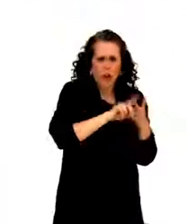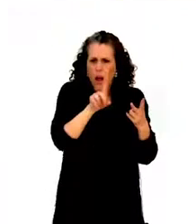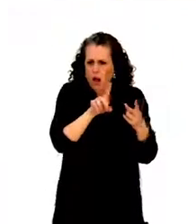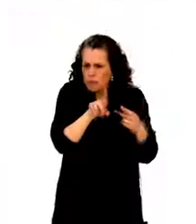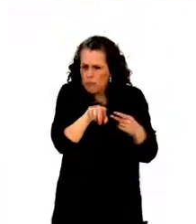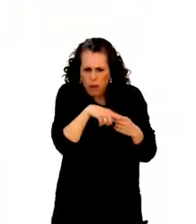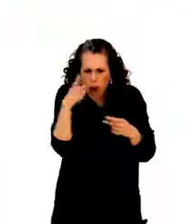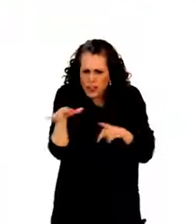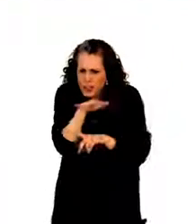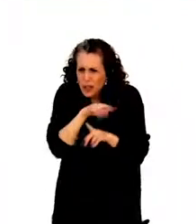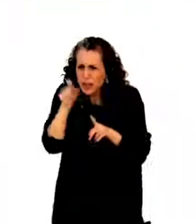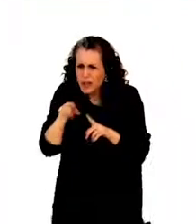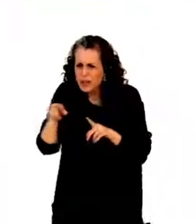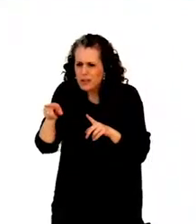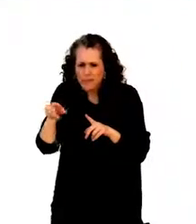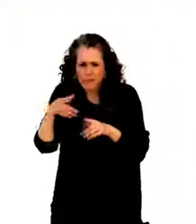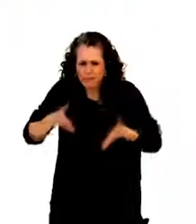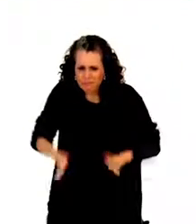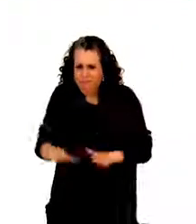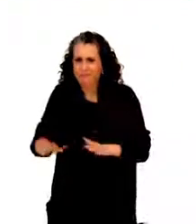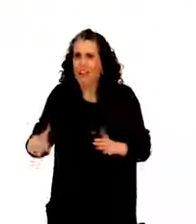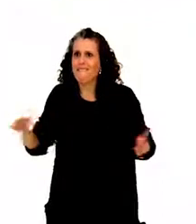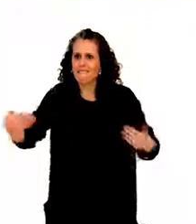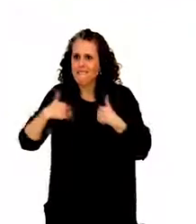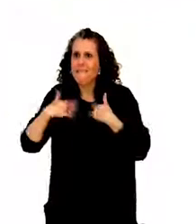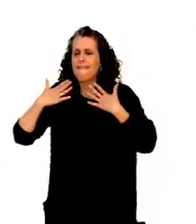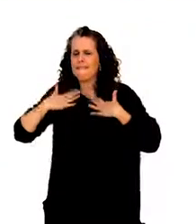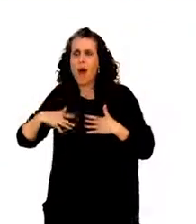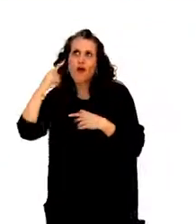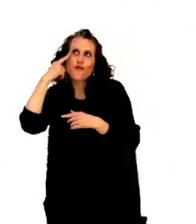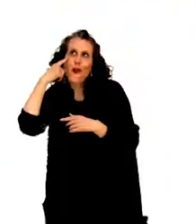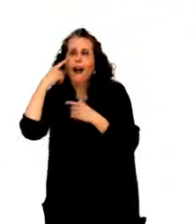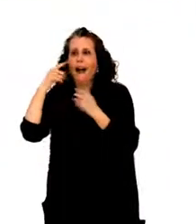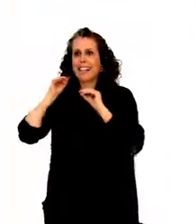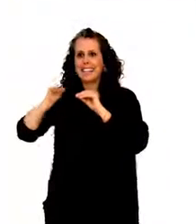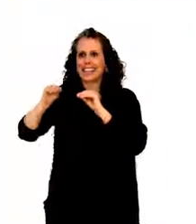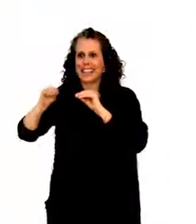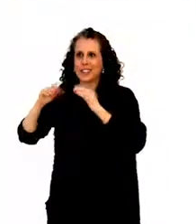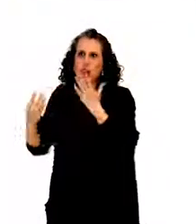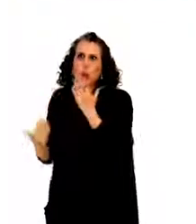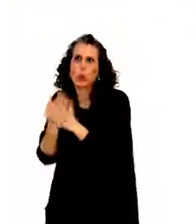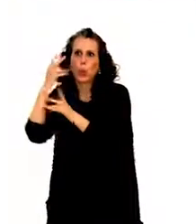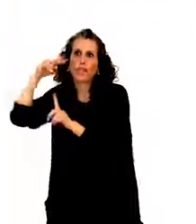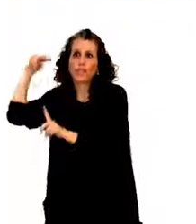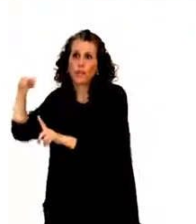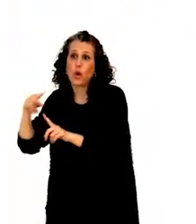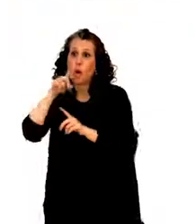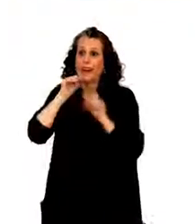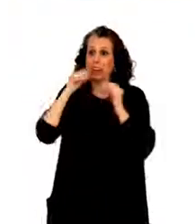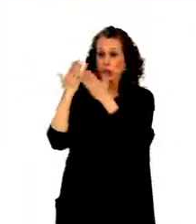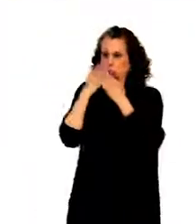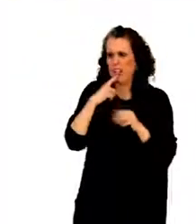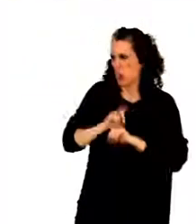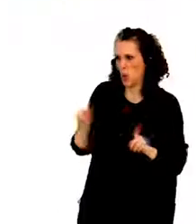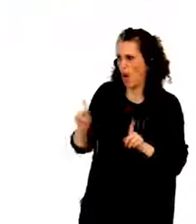autism and wanted to apply one particular pedagogic method even though the education agency advised against it.